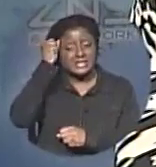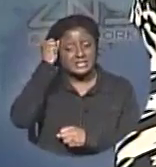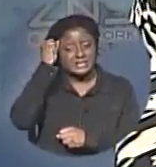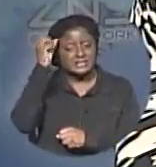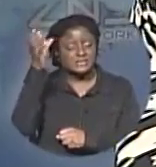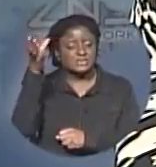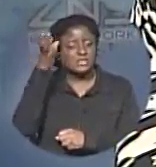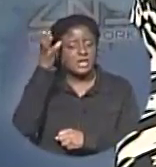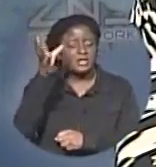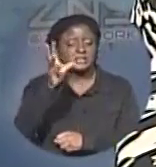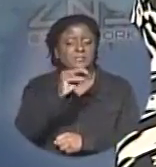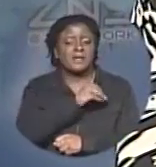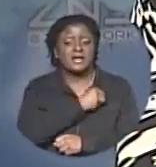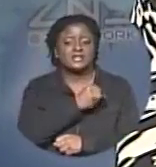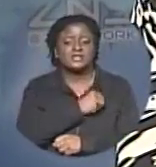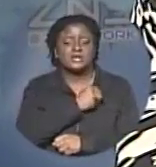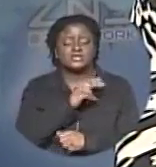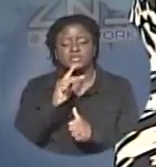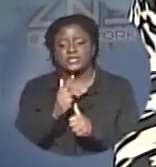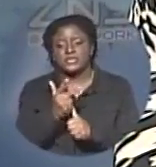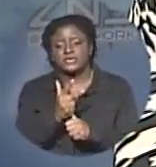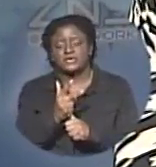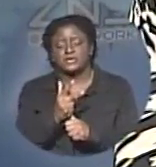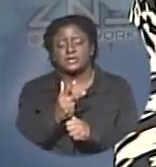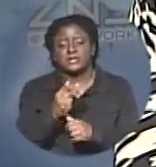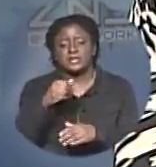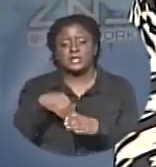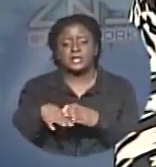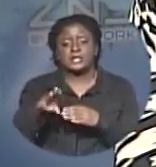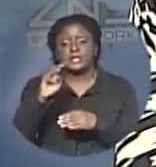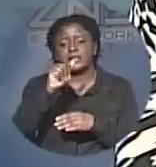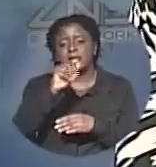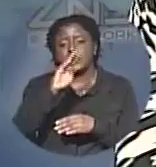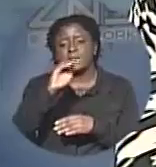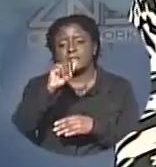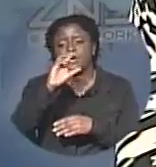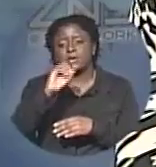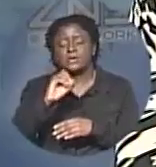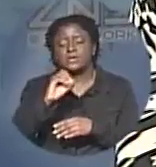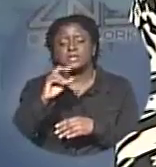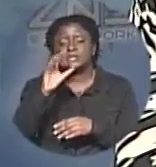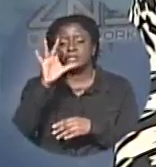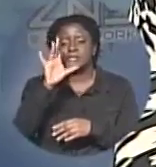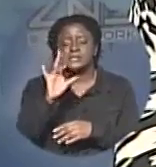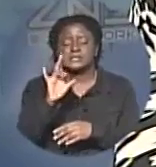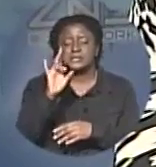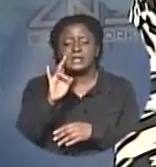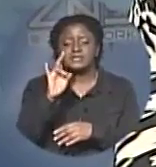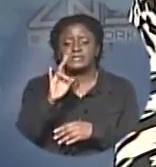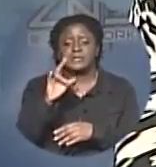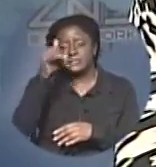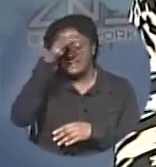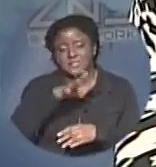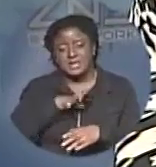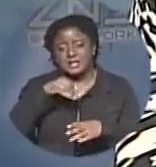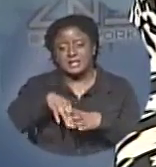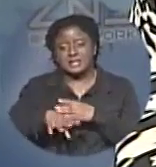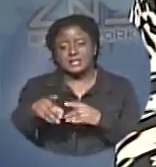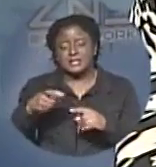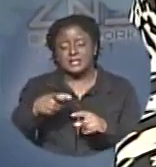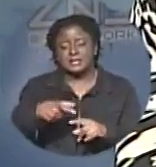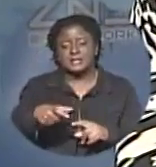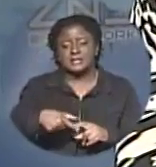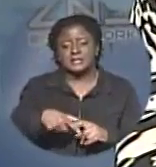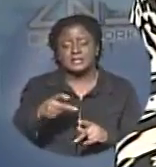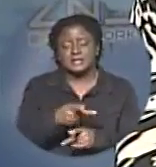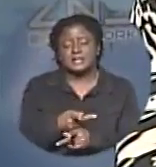of East Bay Street in Marsh Harbor. Seven Abaco men are in custody in connection with the incident. And the man shot and killed at Wrights